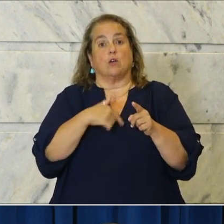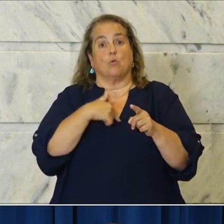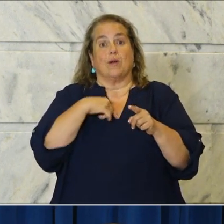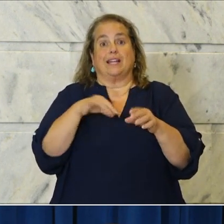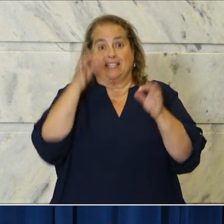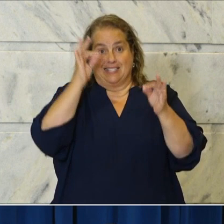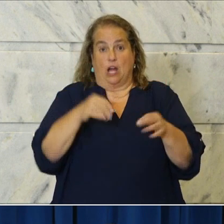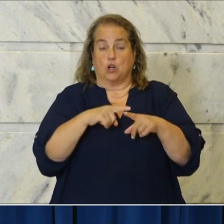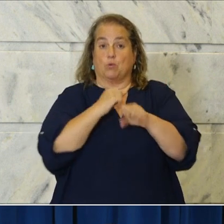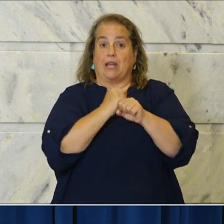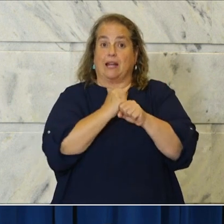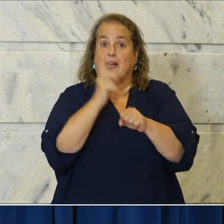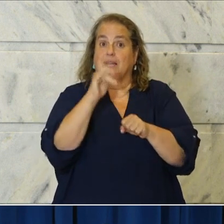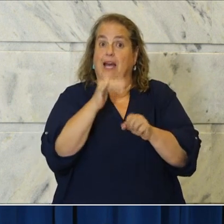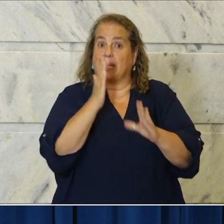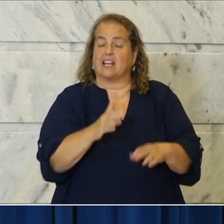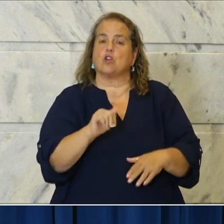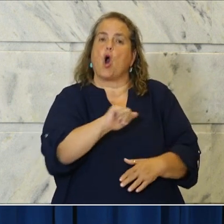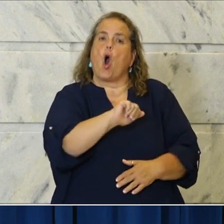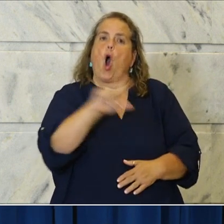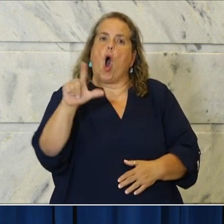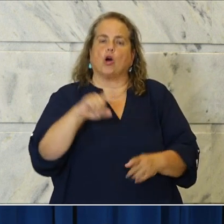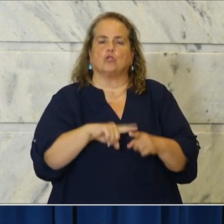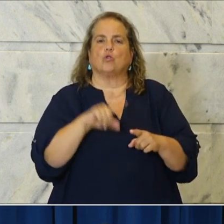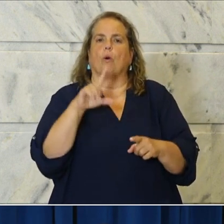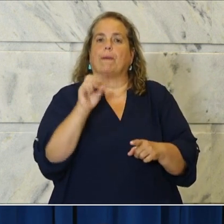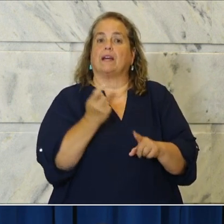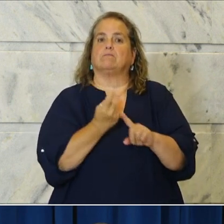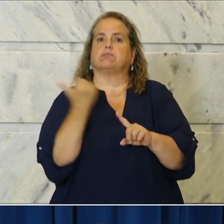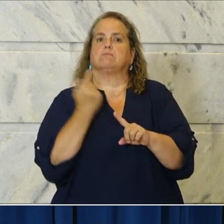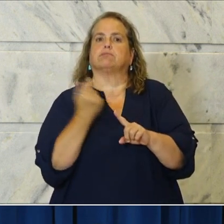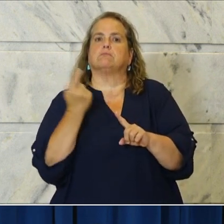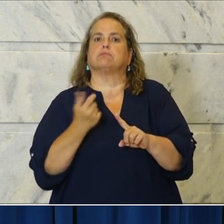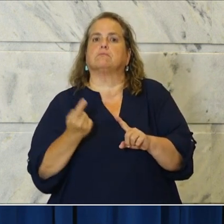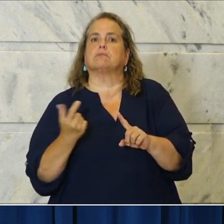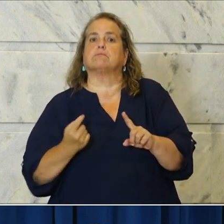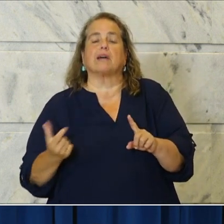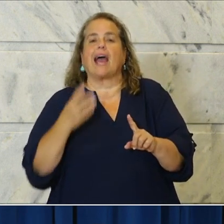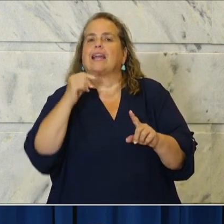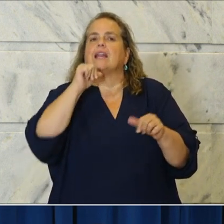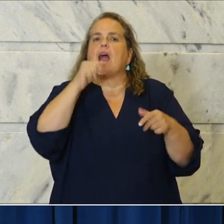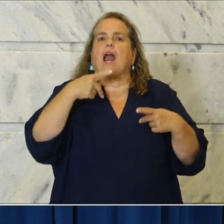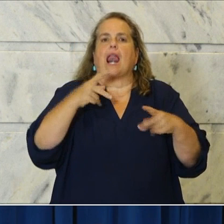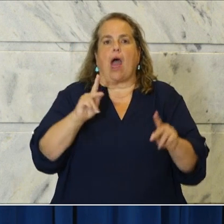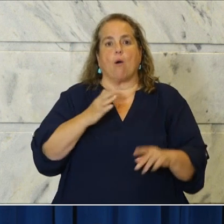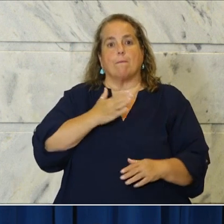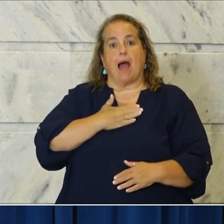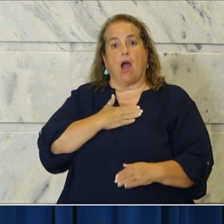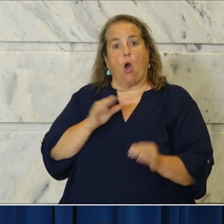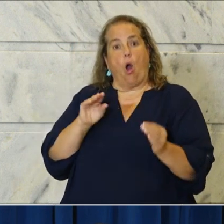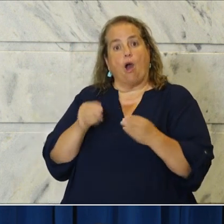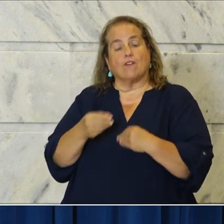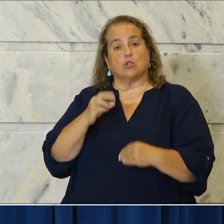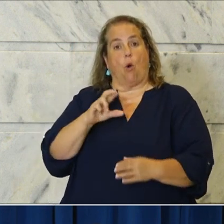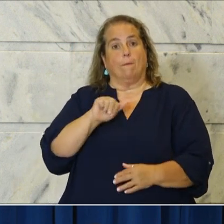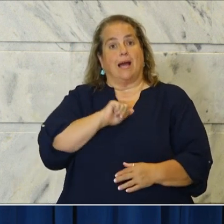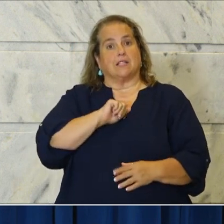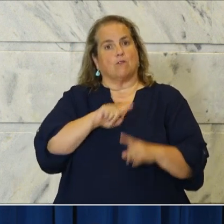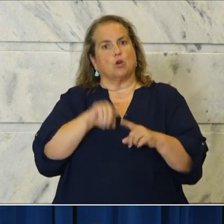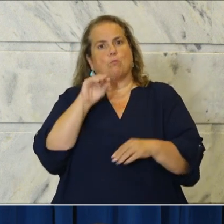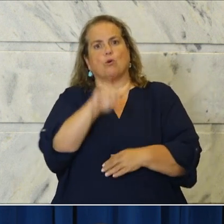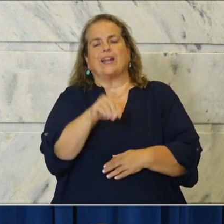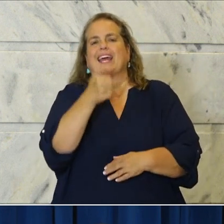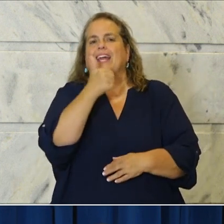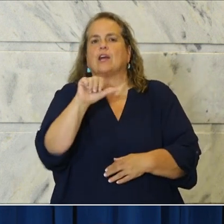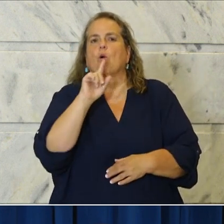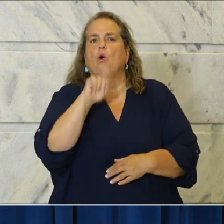be overturned and to not allow my office or me to put any orders in in the future that would